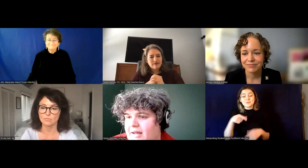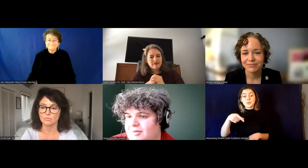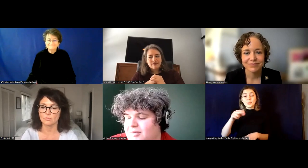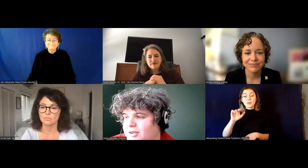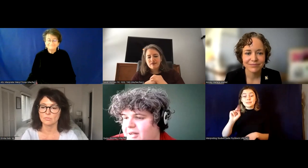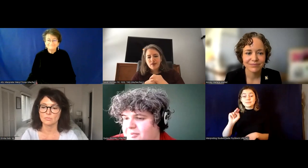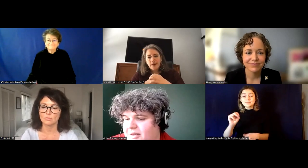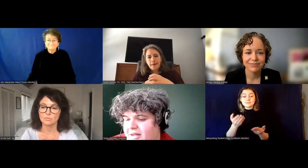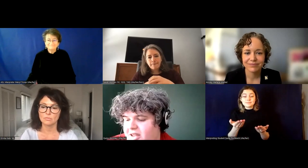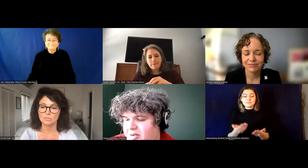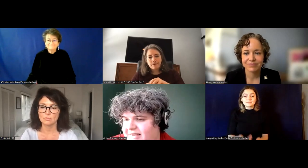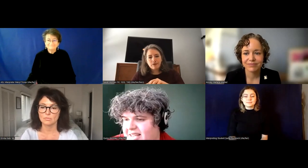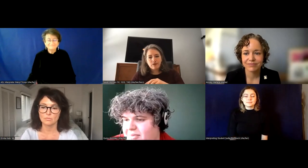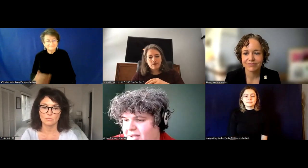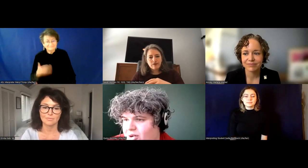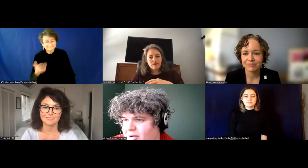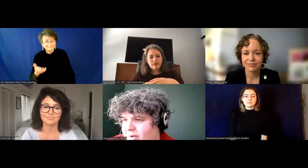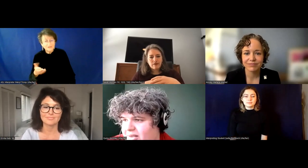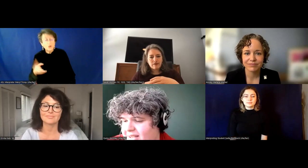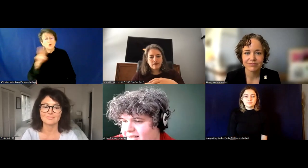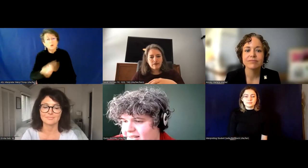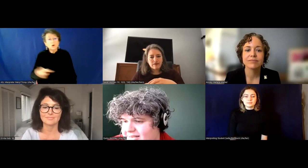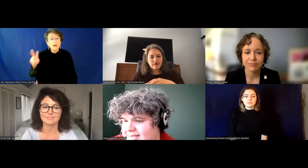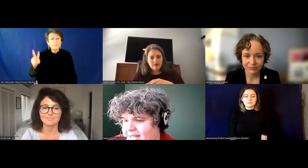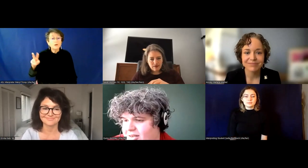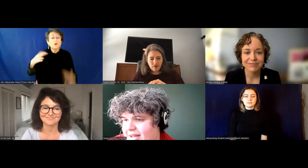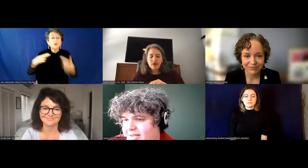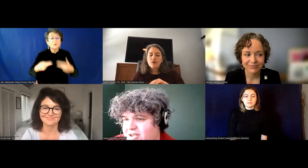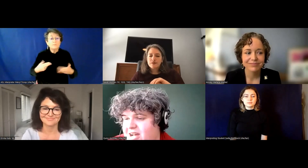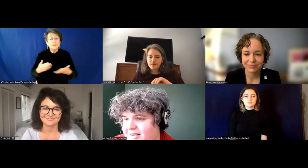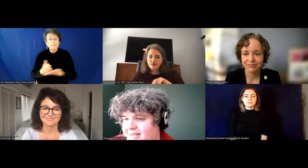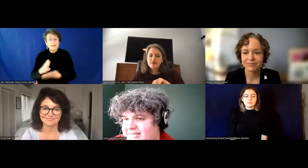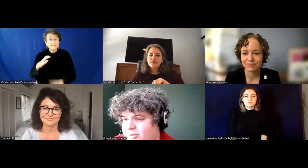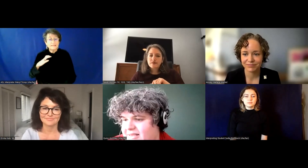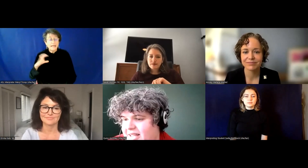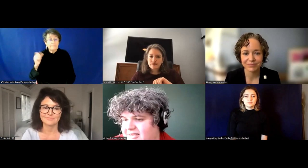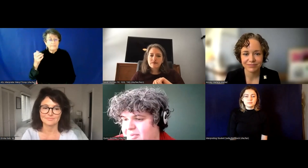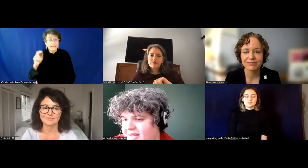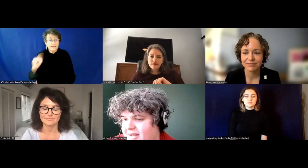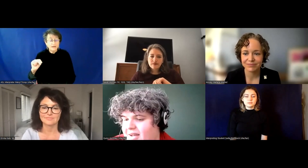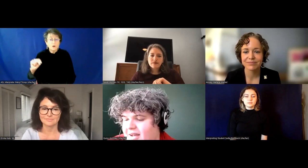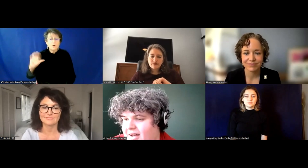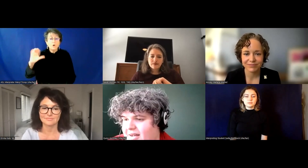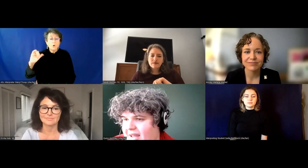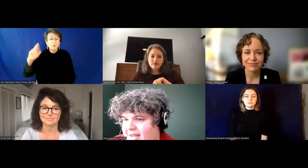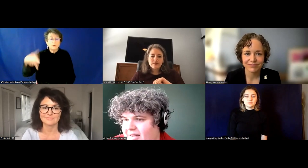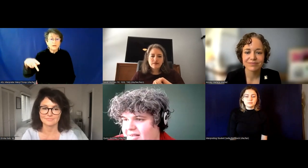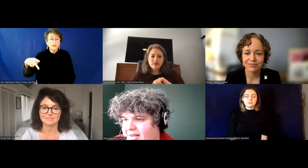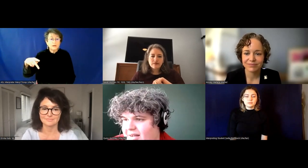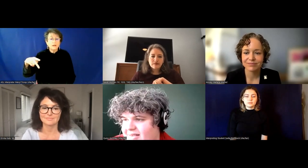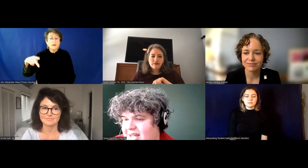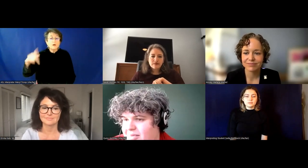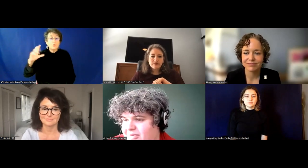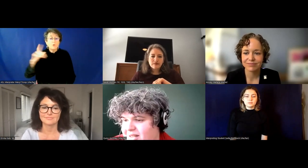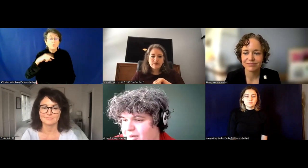Uh, look up the human rights campaign corporate equality index and look at their checklist for what it takes to be, uh, a,